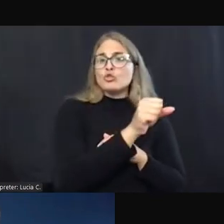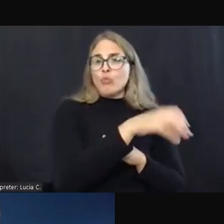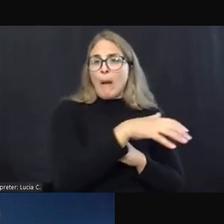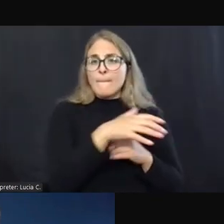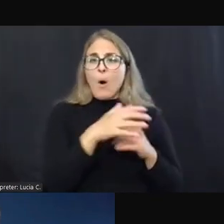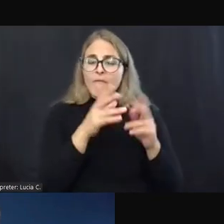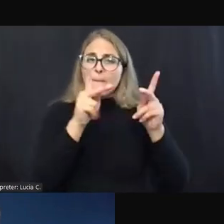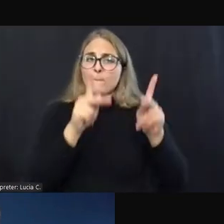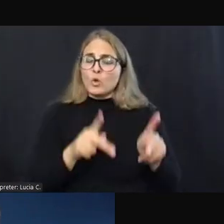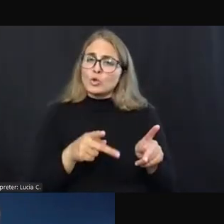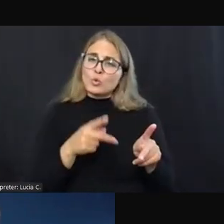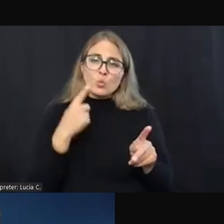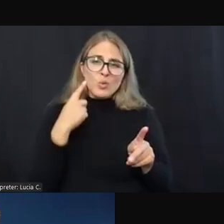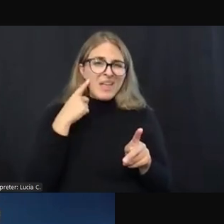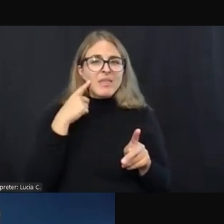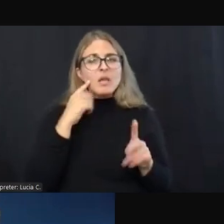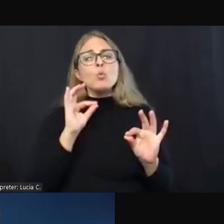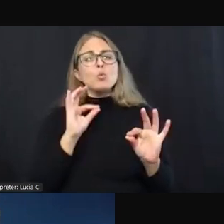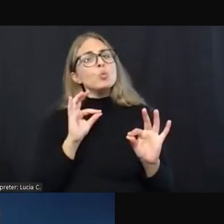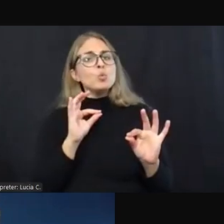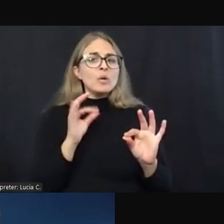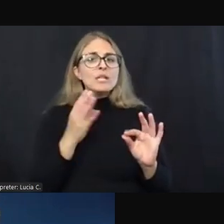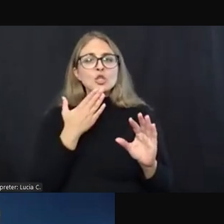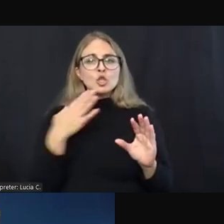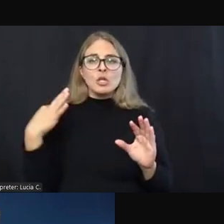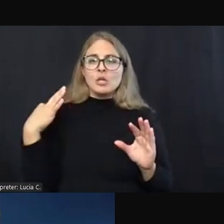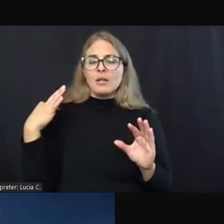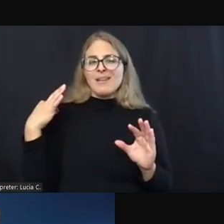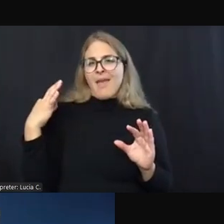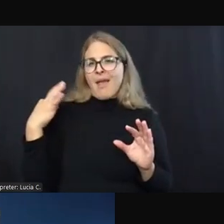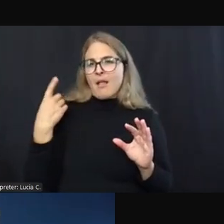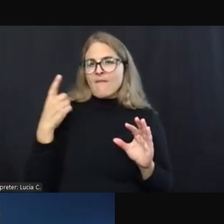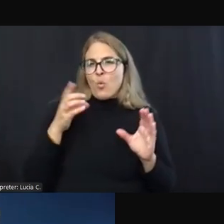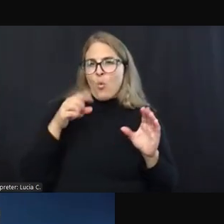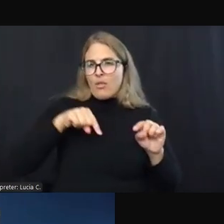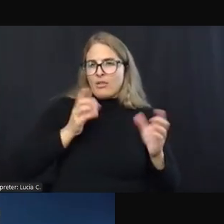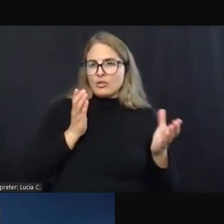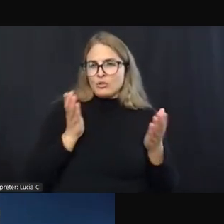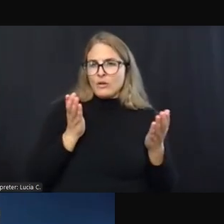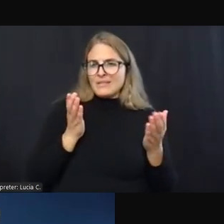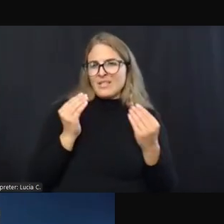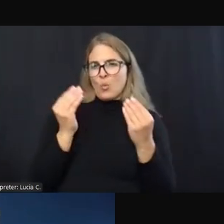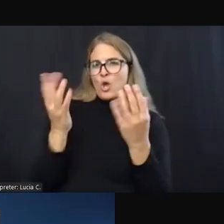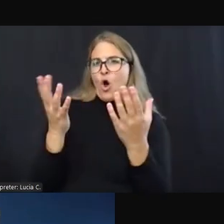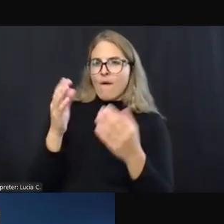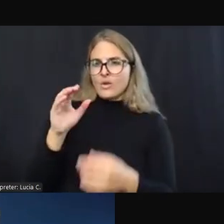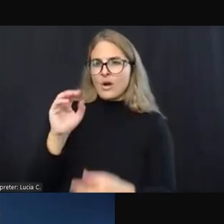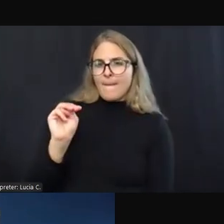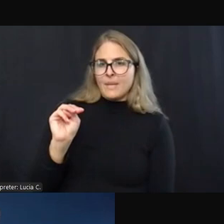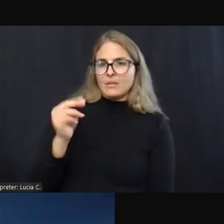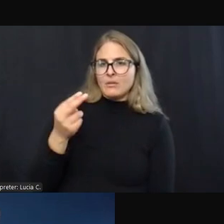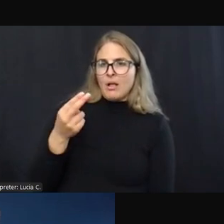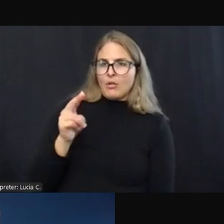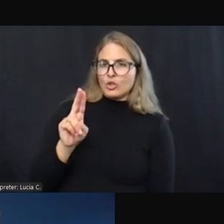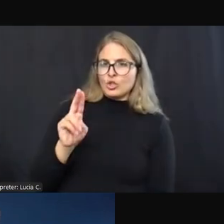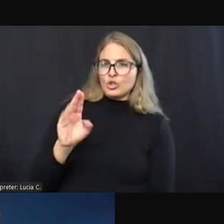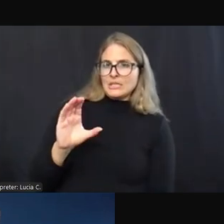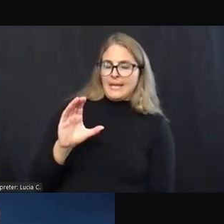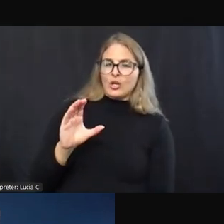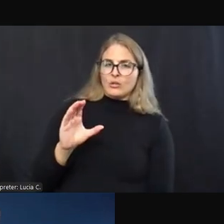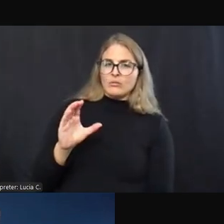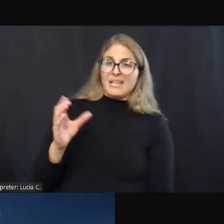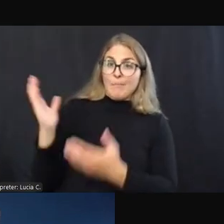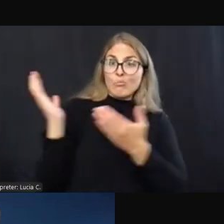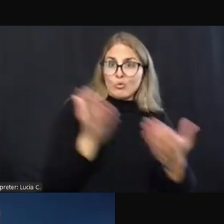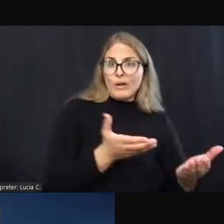appropriate guest candidate for the services at the mental health urgent care to the mental health urgent care